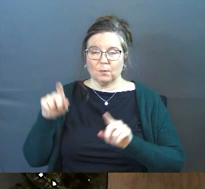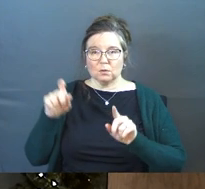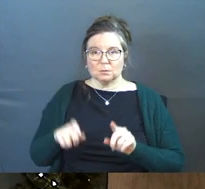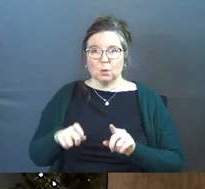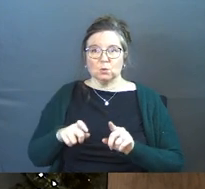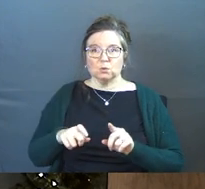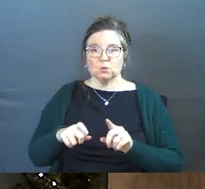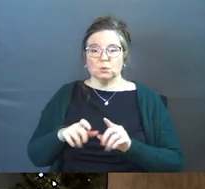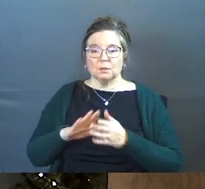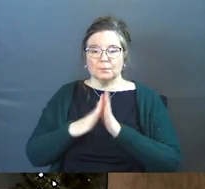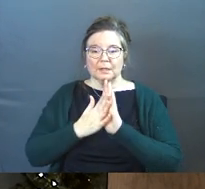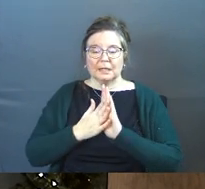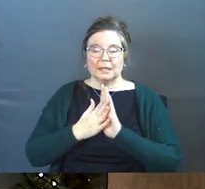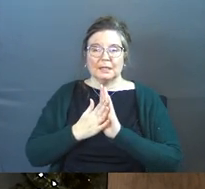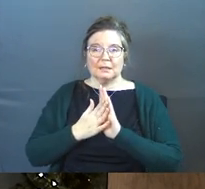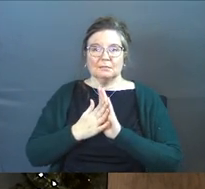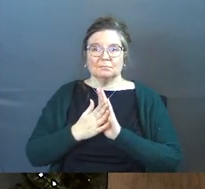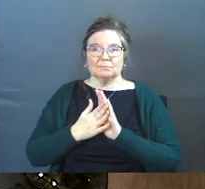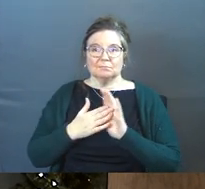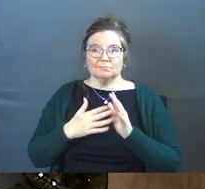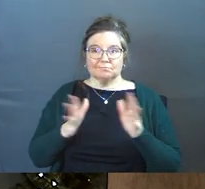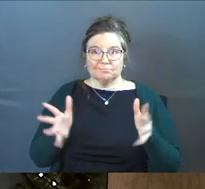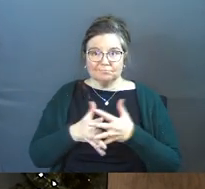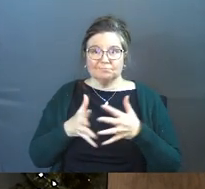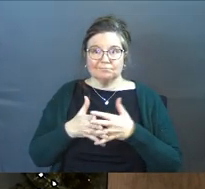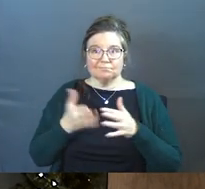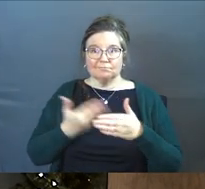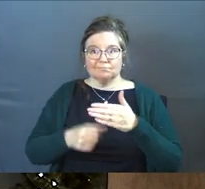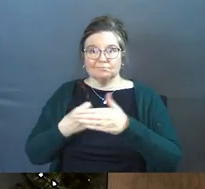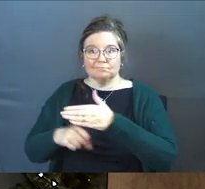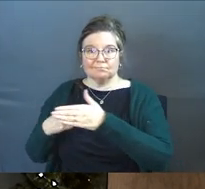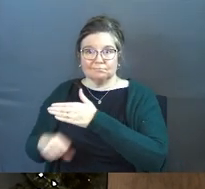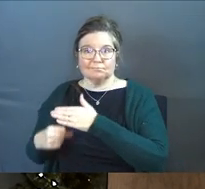supposed to be fruitful and multiply. Yes?